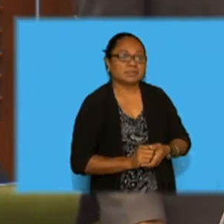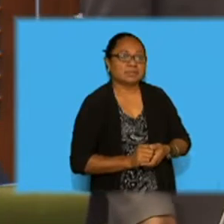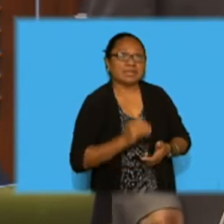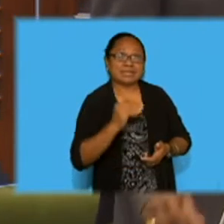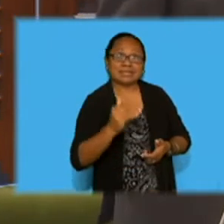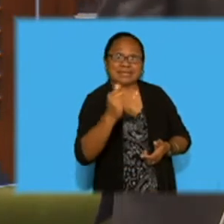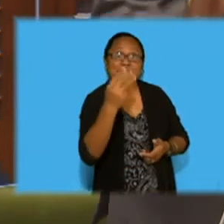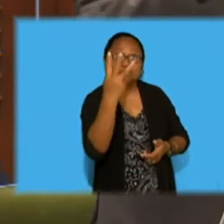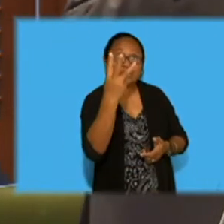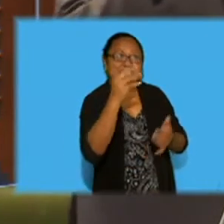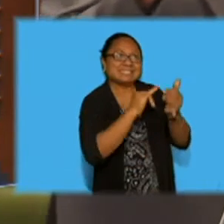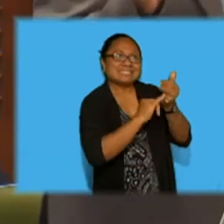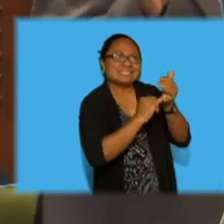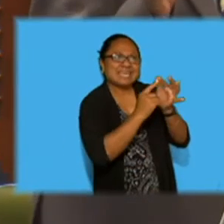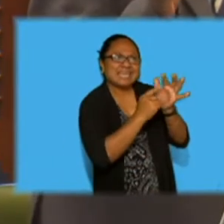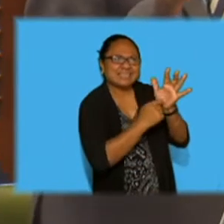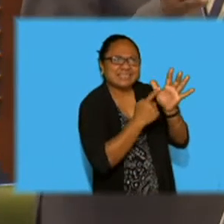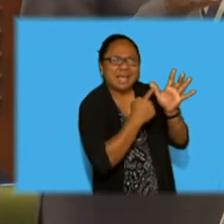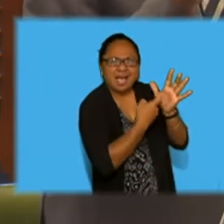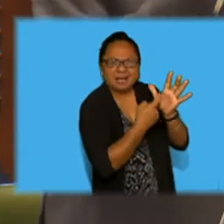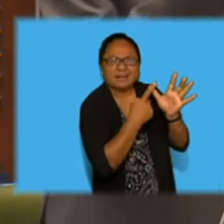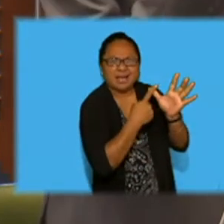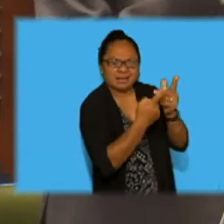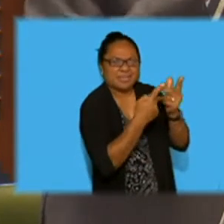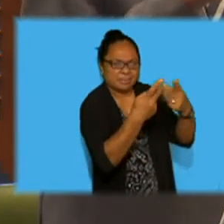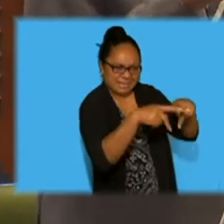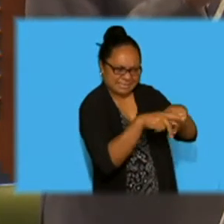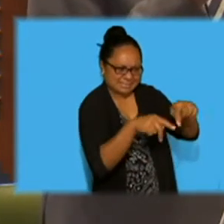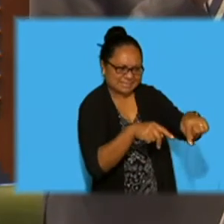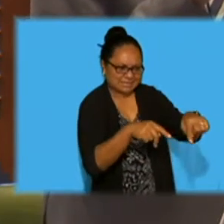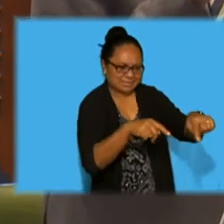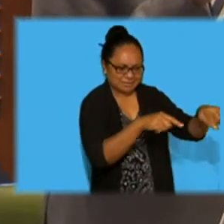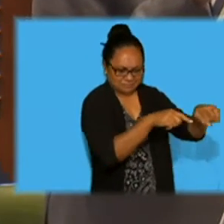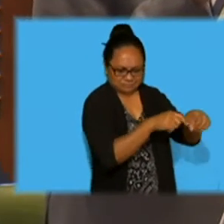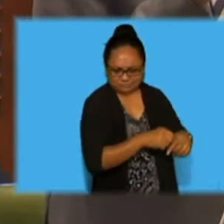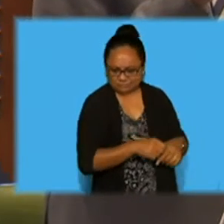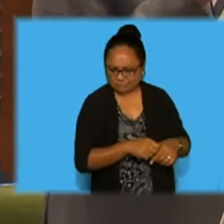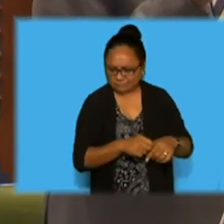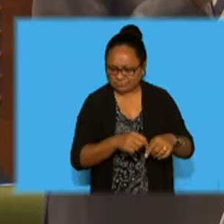Sitara, where the restaurant is, up to the roundabout